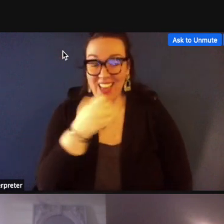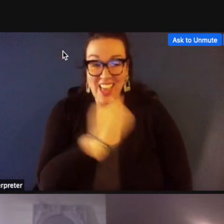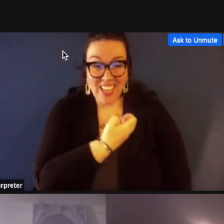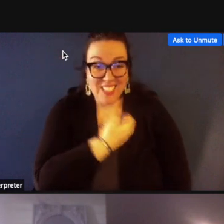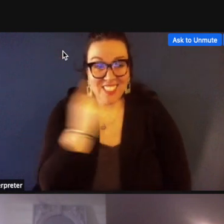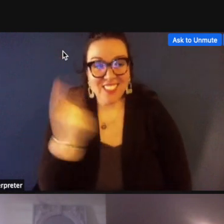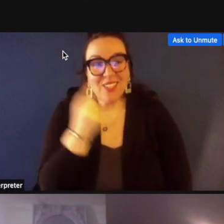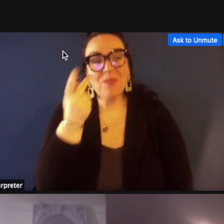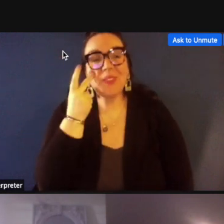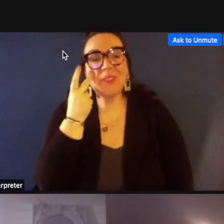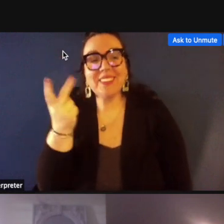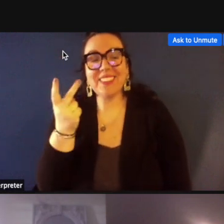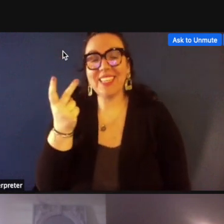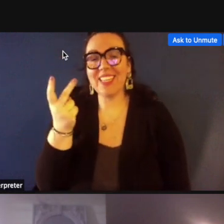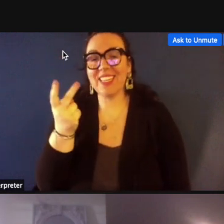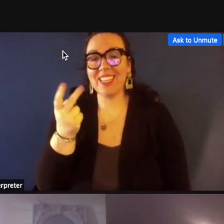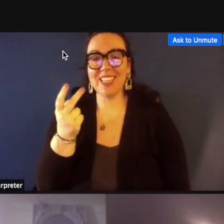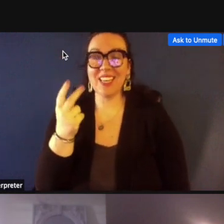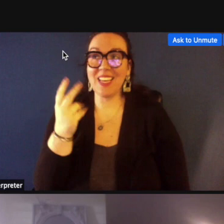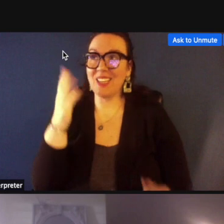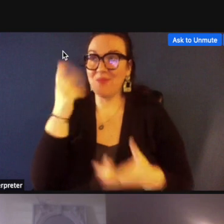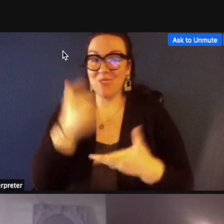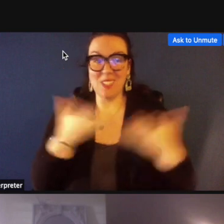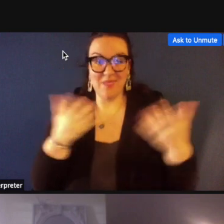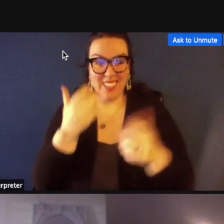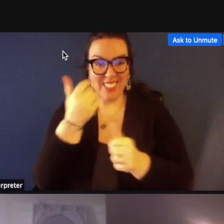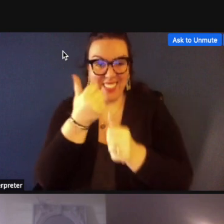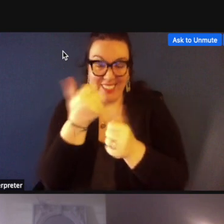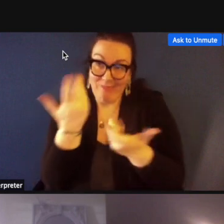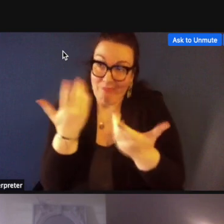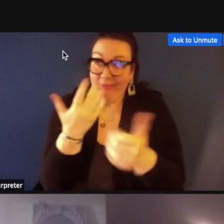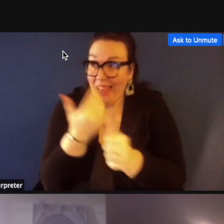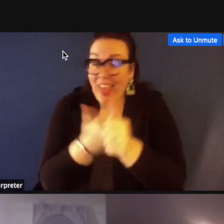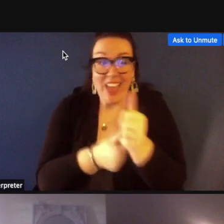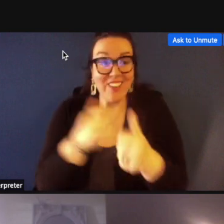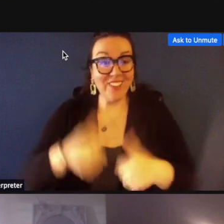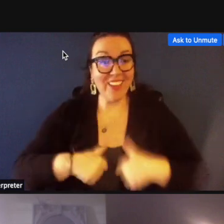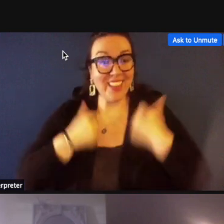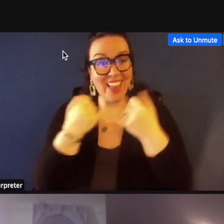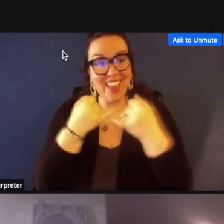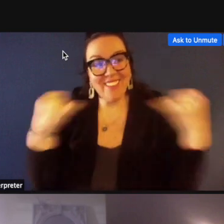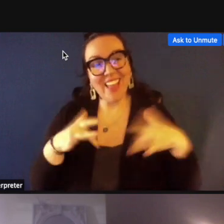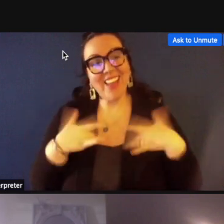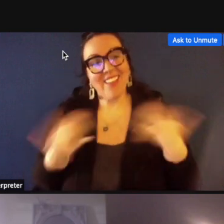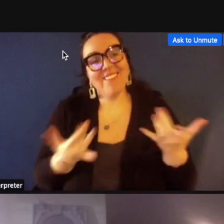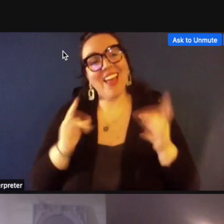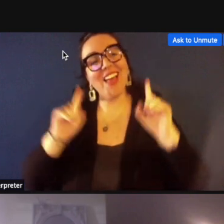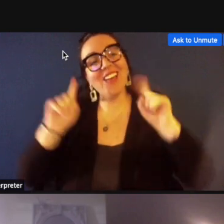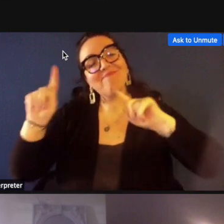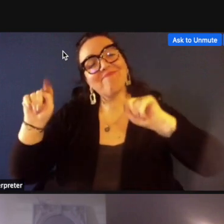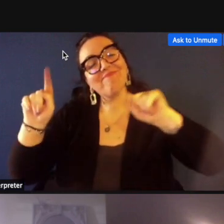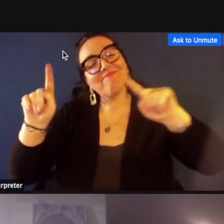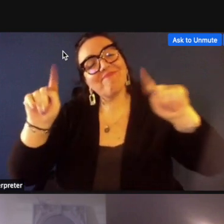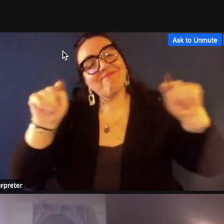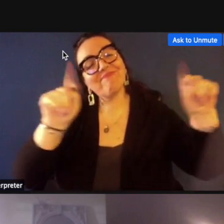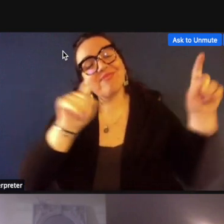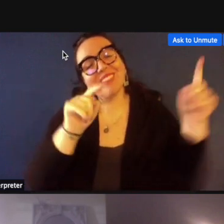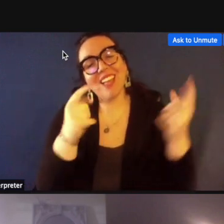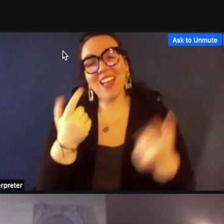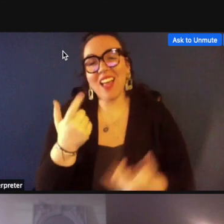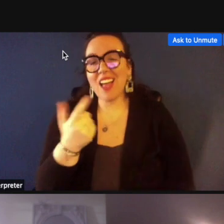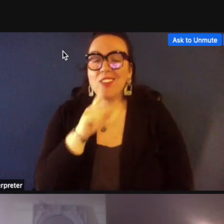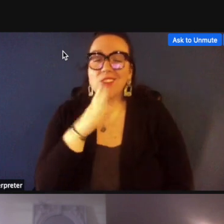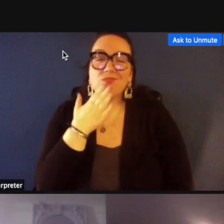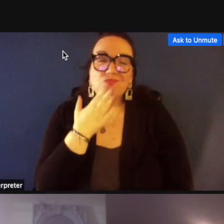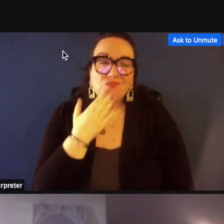see at pretty much every lifeline event um fantastic uh gentleman